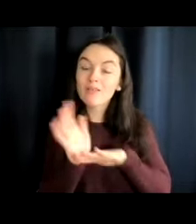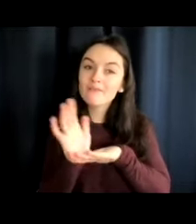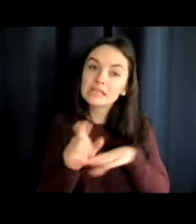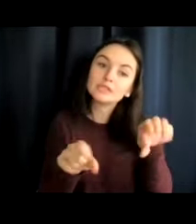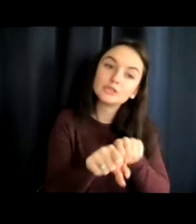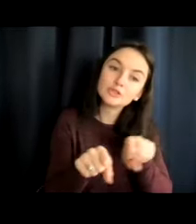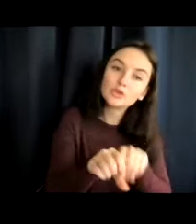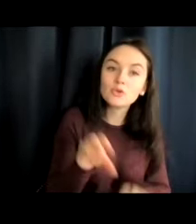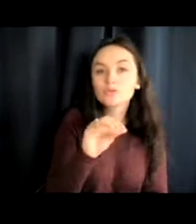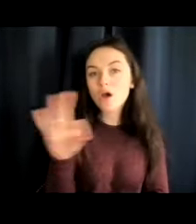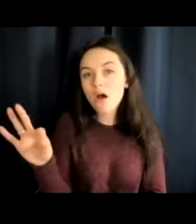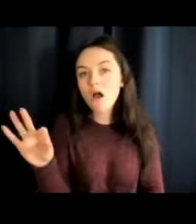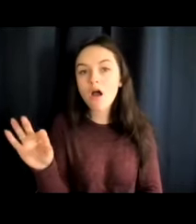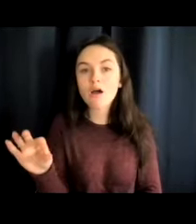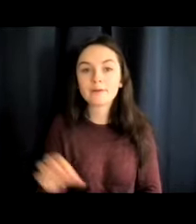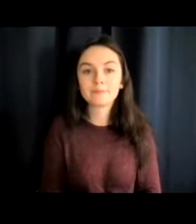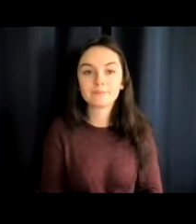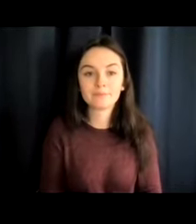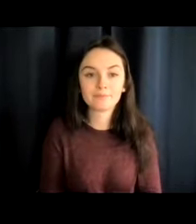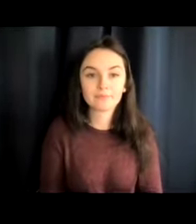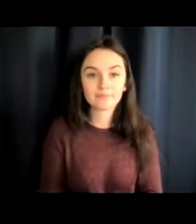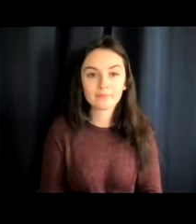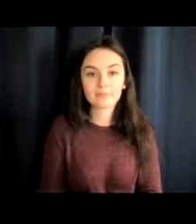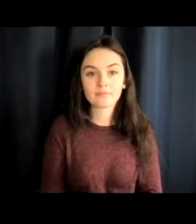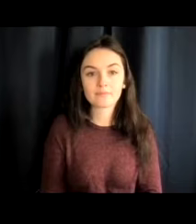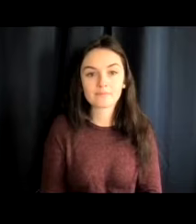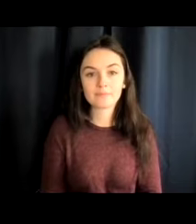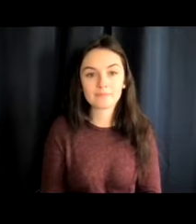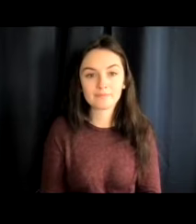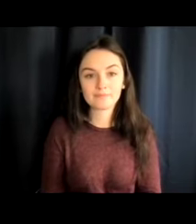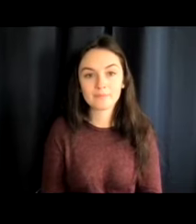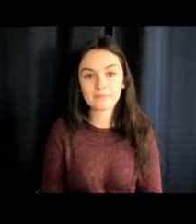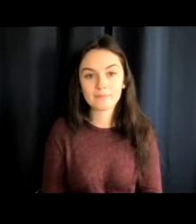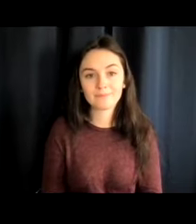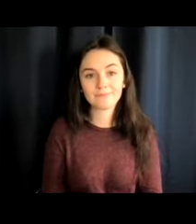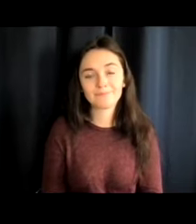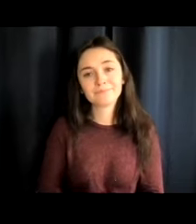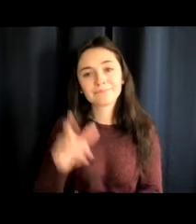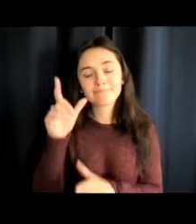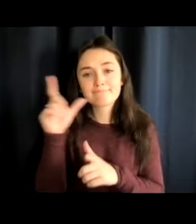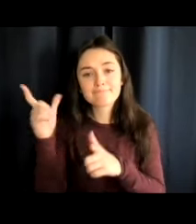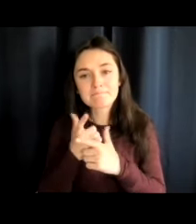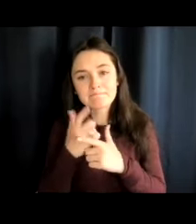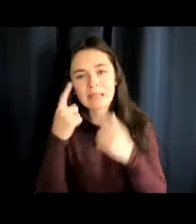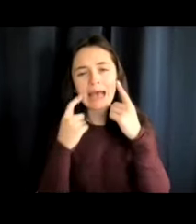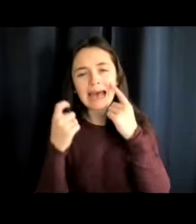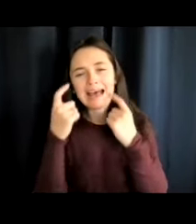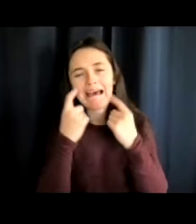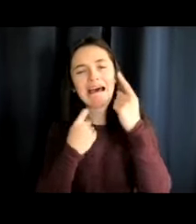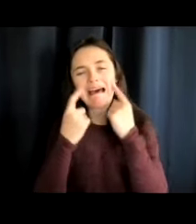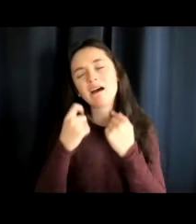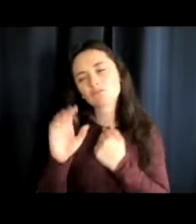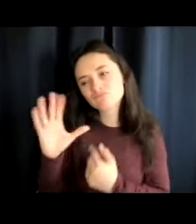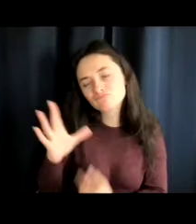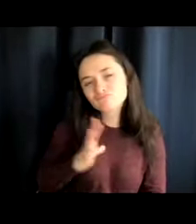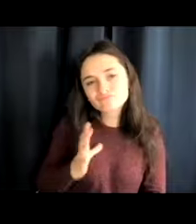Their coats. Wah! You're okay. Little sisters cry when they go through the scanner. It's kind of